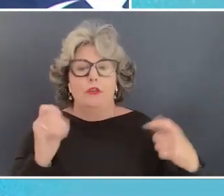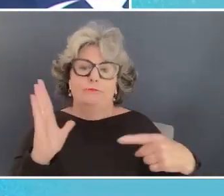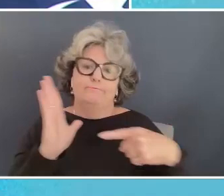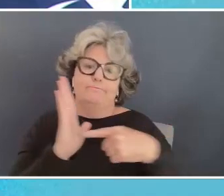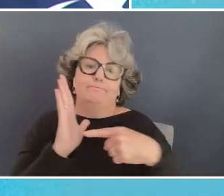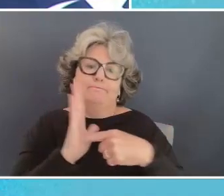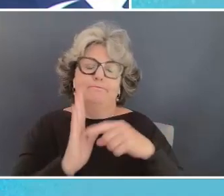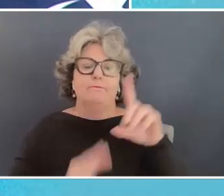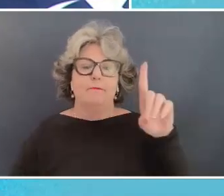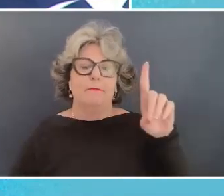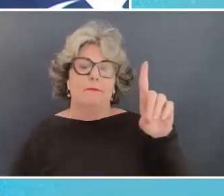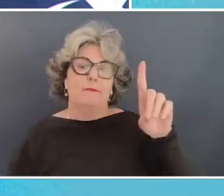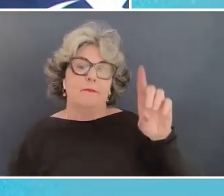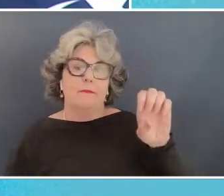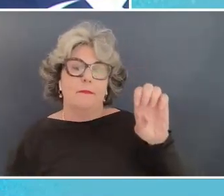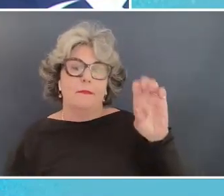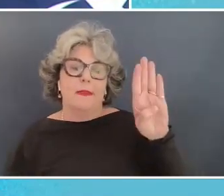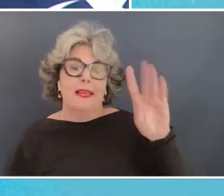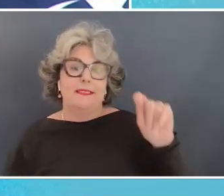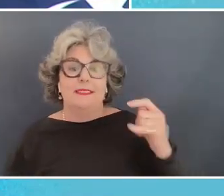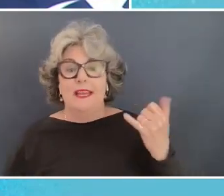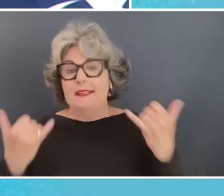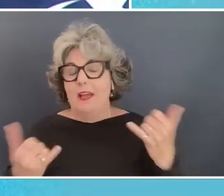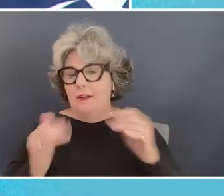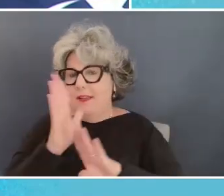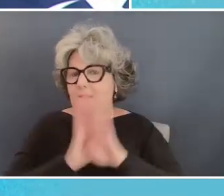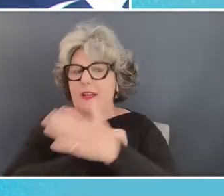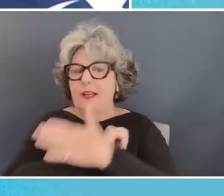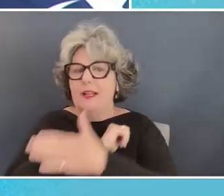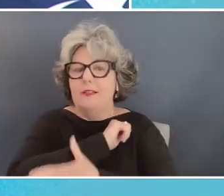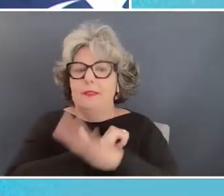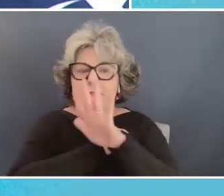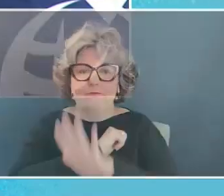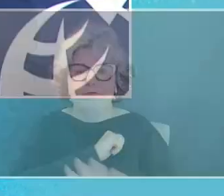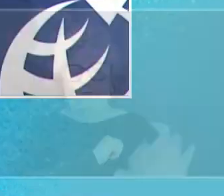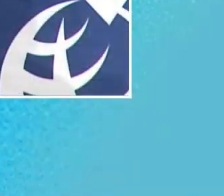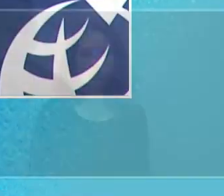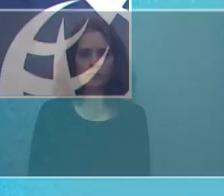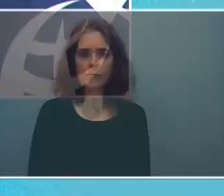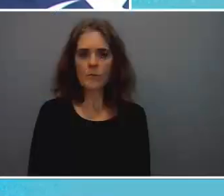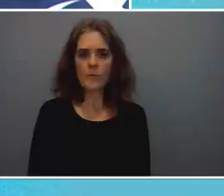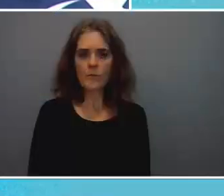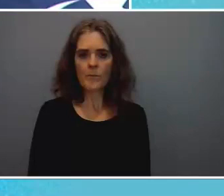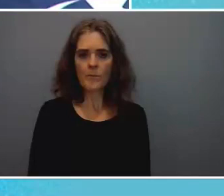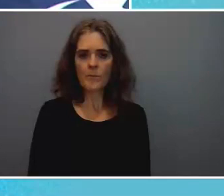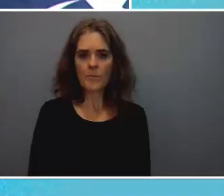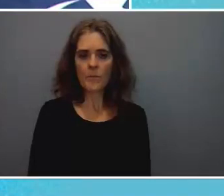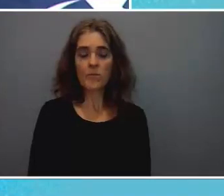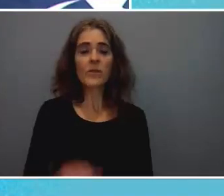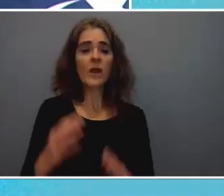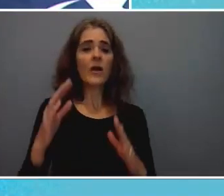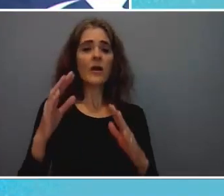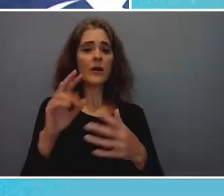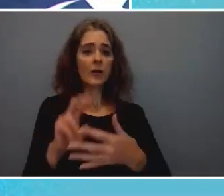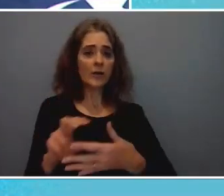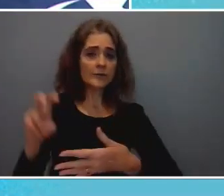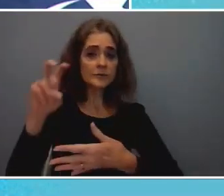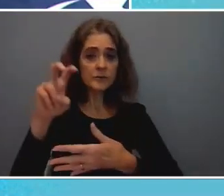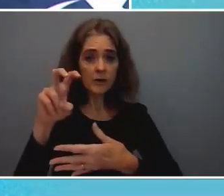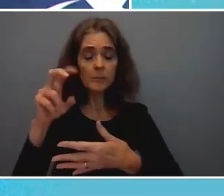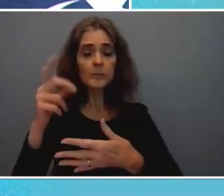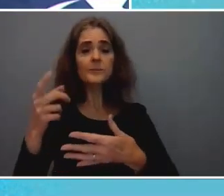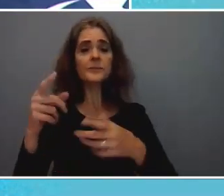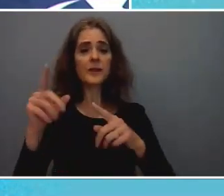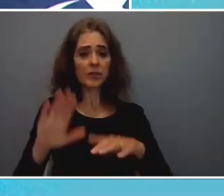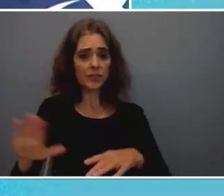situation right now in developing countries on top um their currencies have